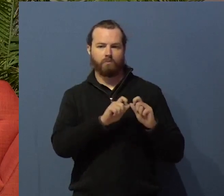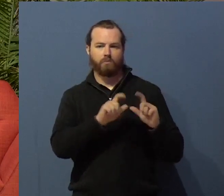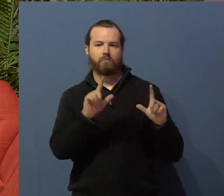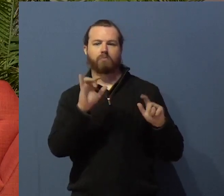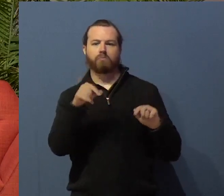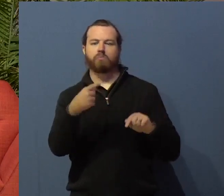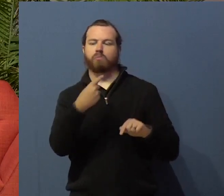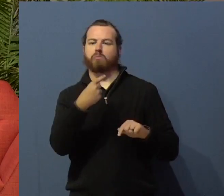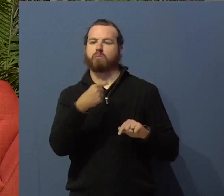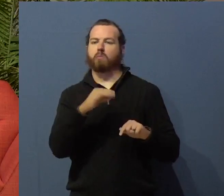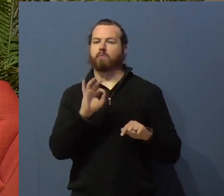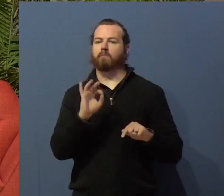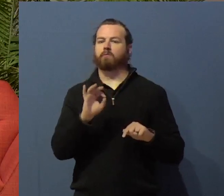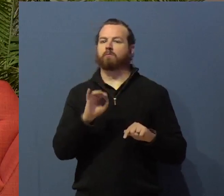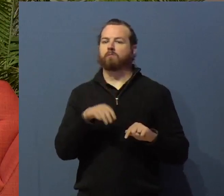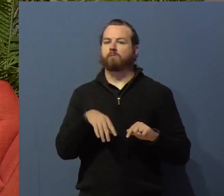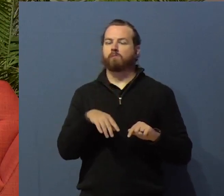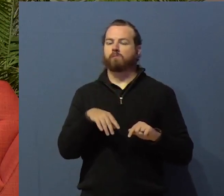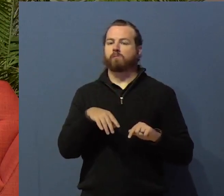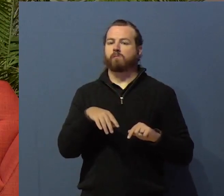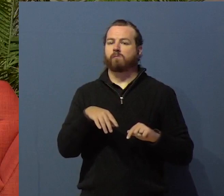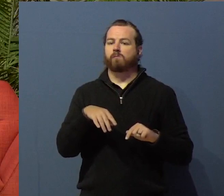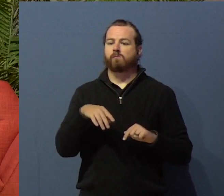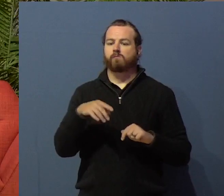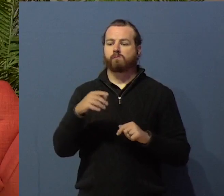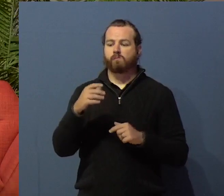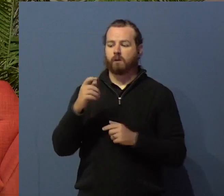Use of college academic support.